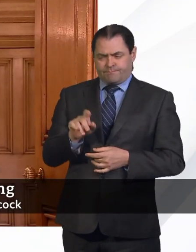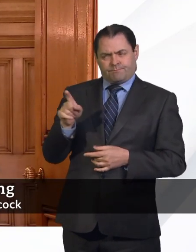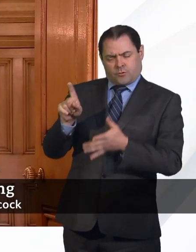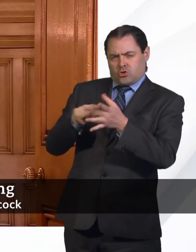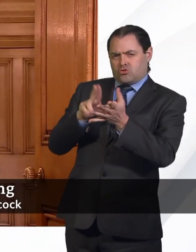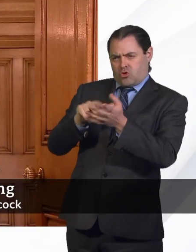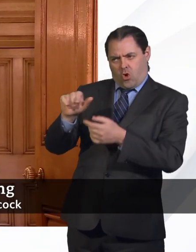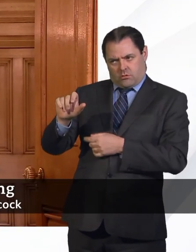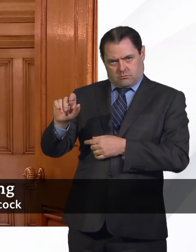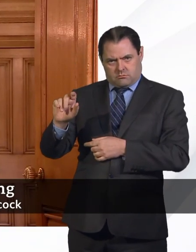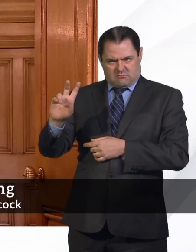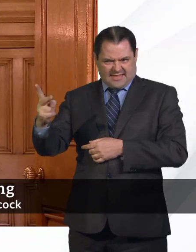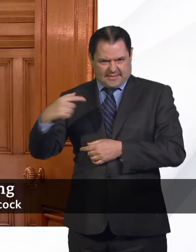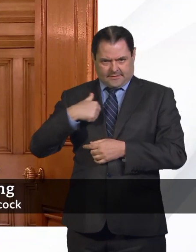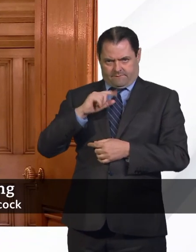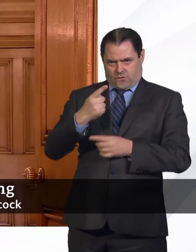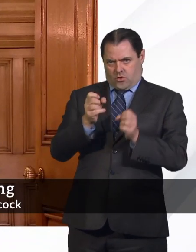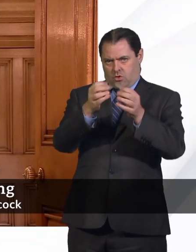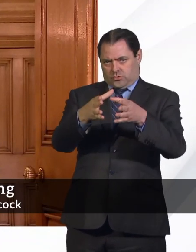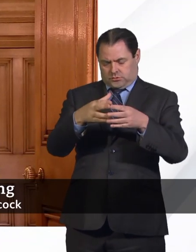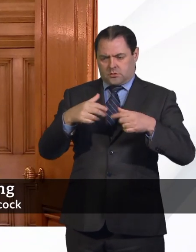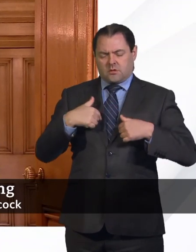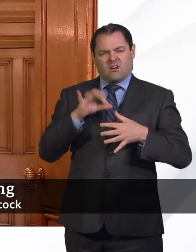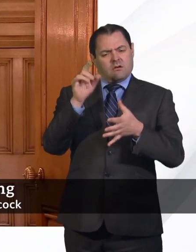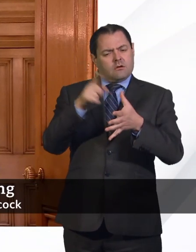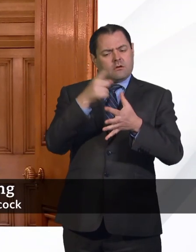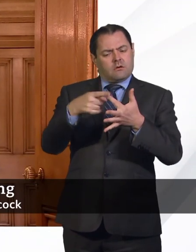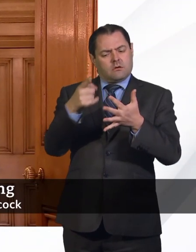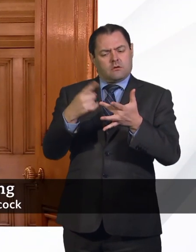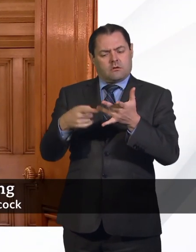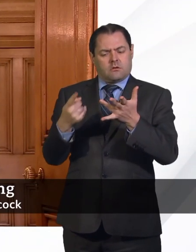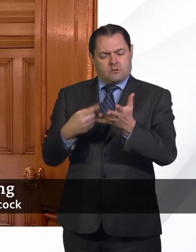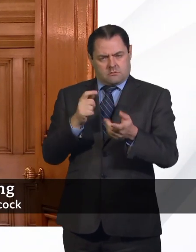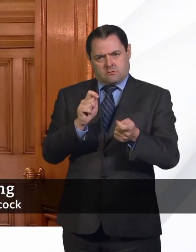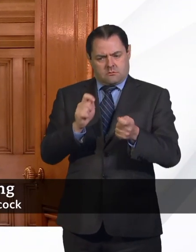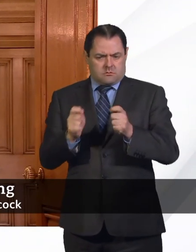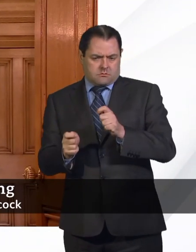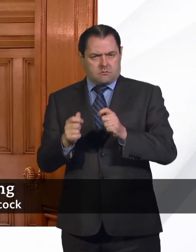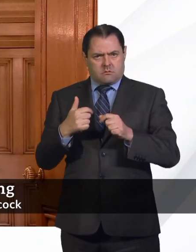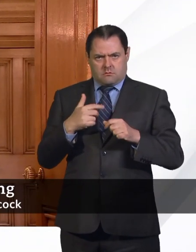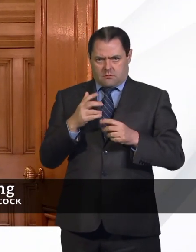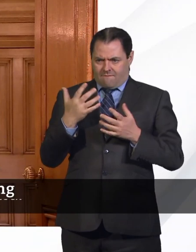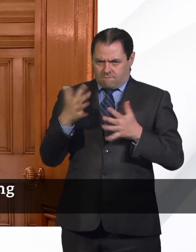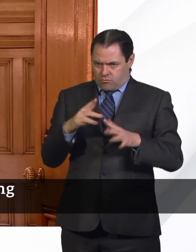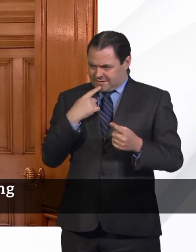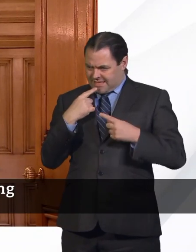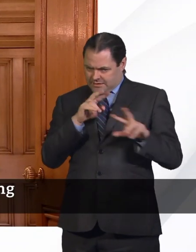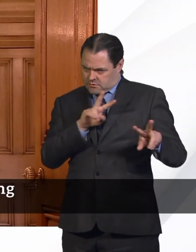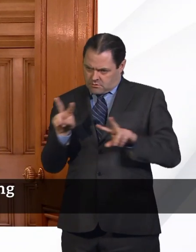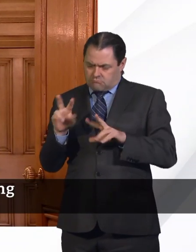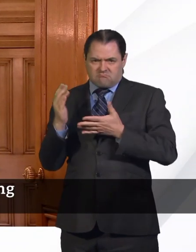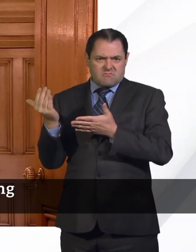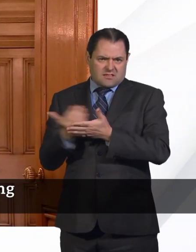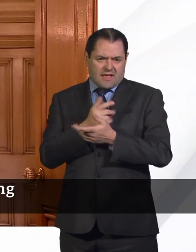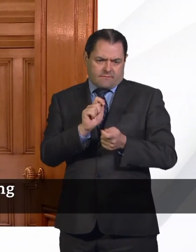to come in in a second. The package of measures that we've taken, we judge to be safe. But, of